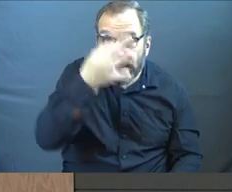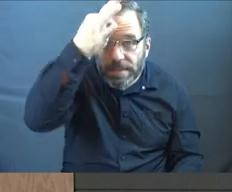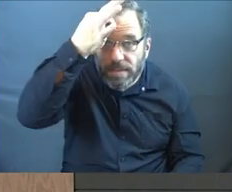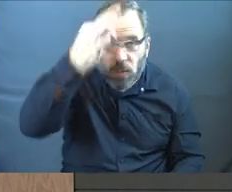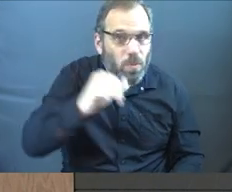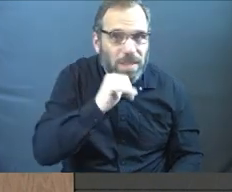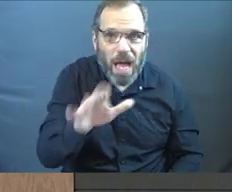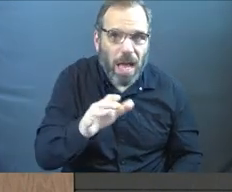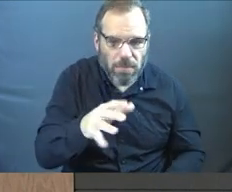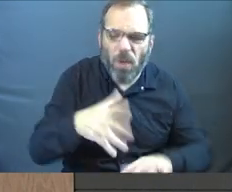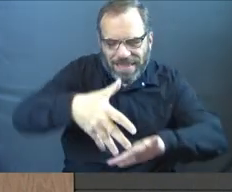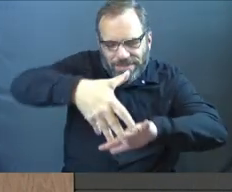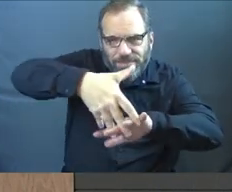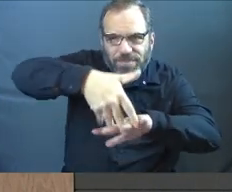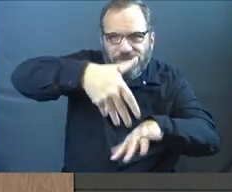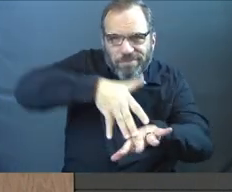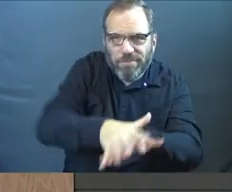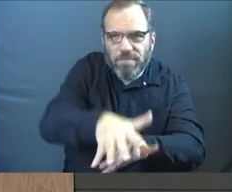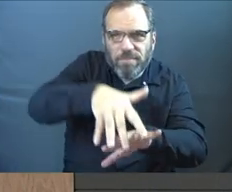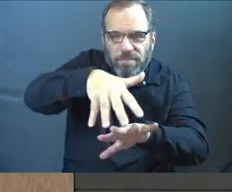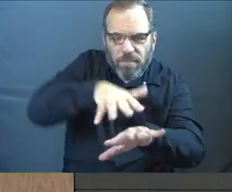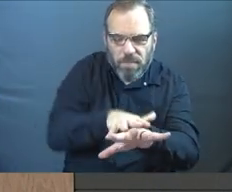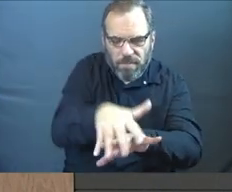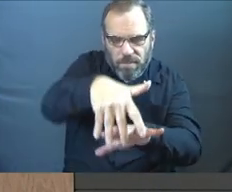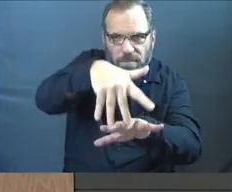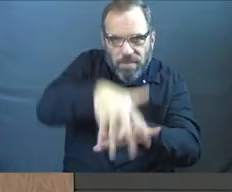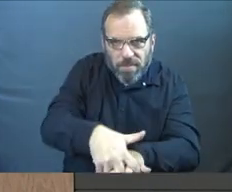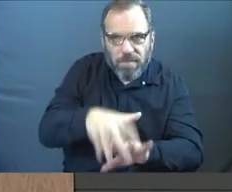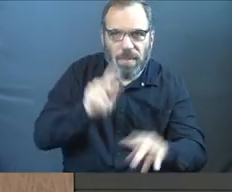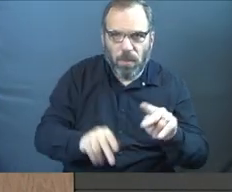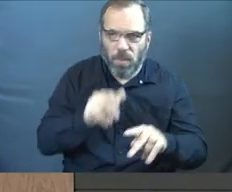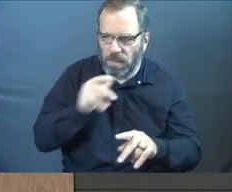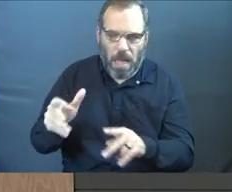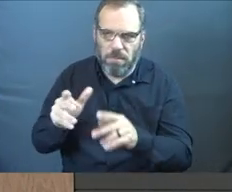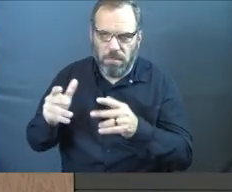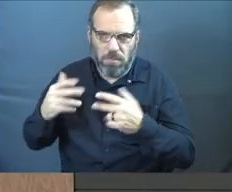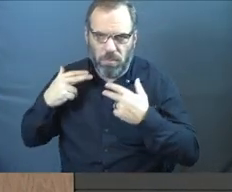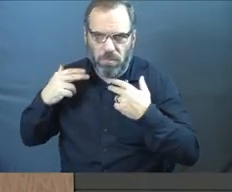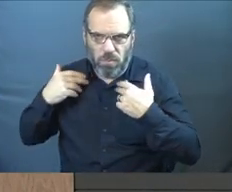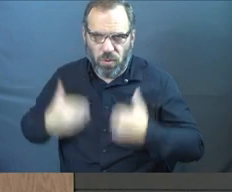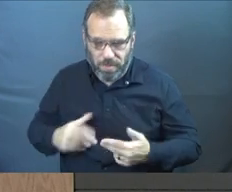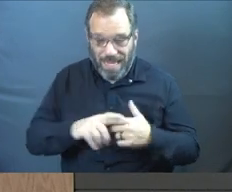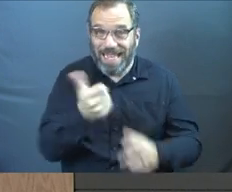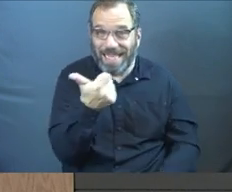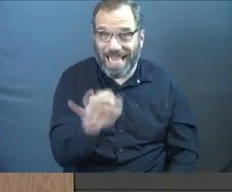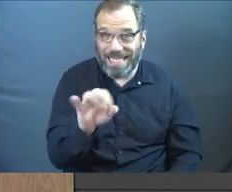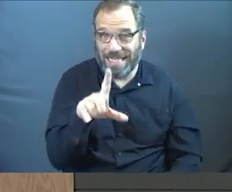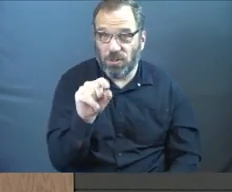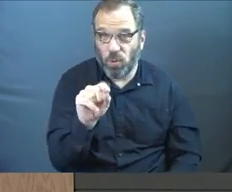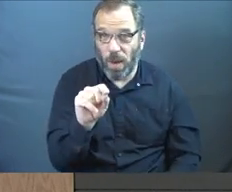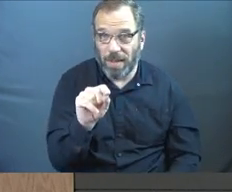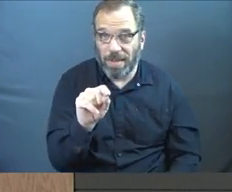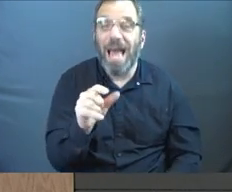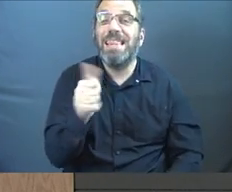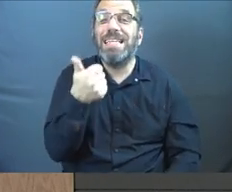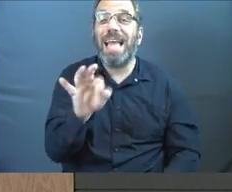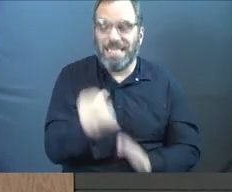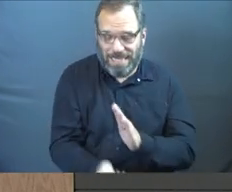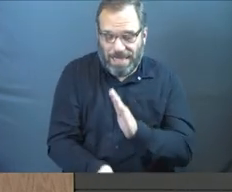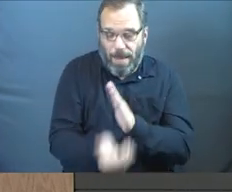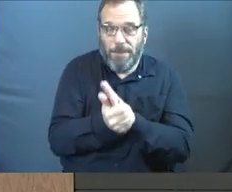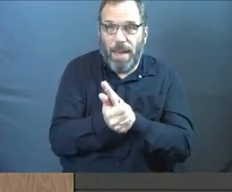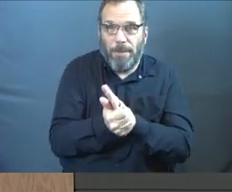not citizens with rights. You're like, what? Yes. Then in 1920, the 19th Amendment